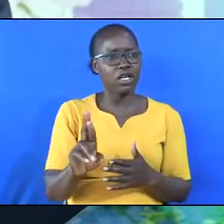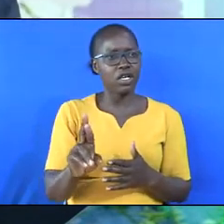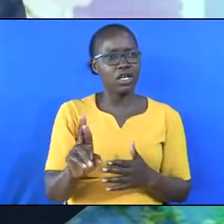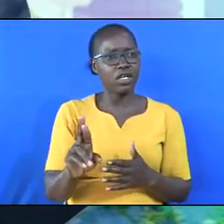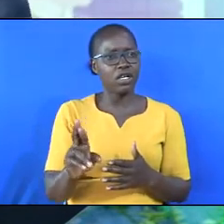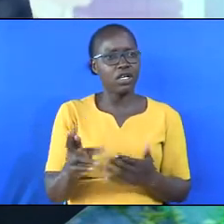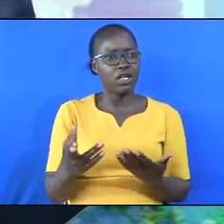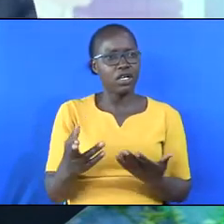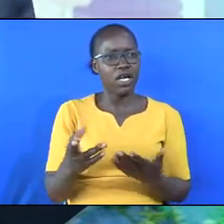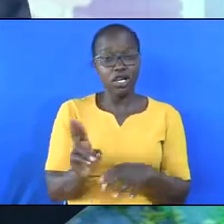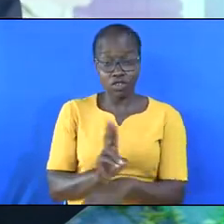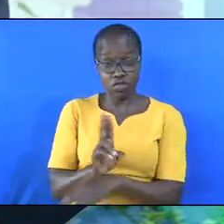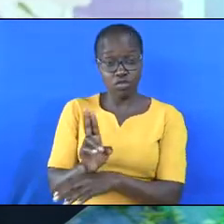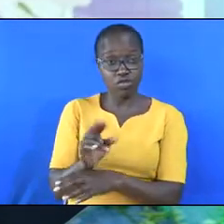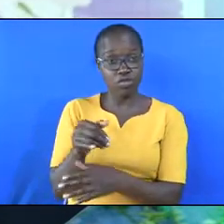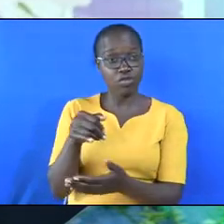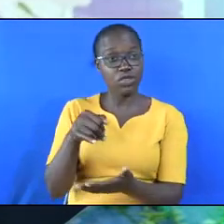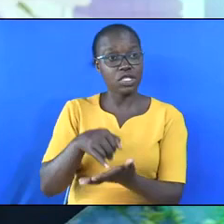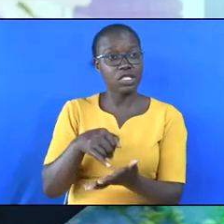got and keep it in good shape.